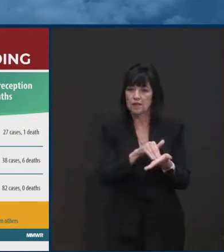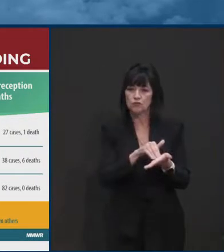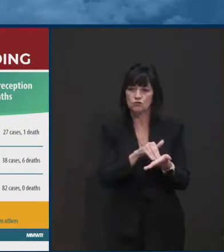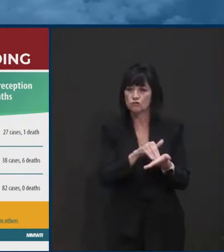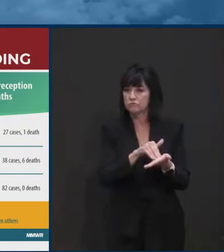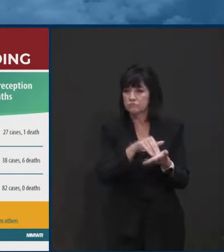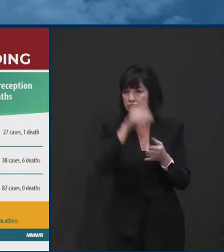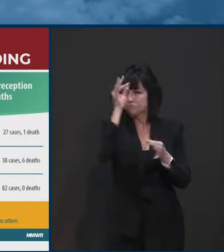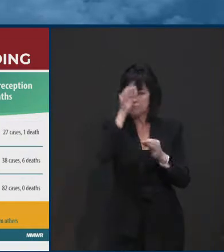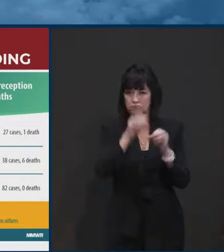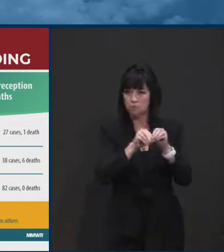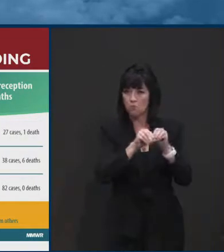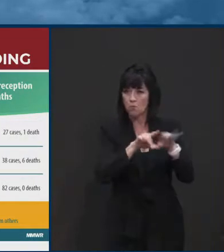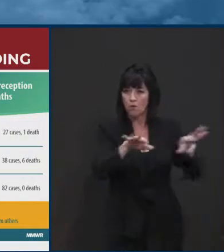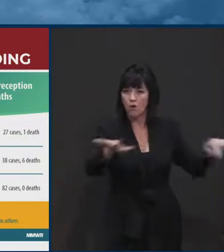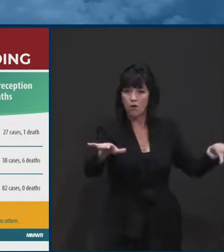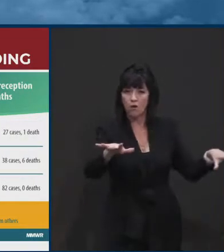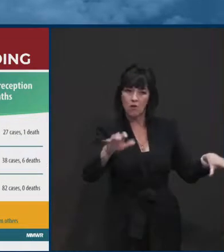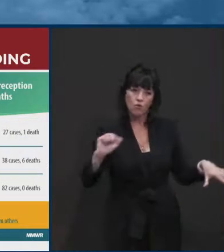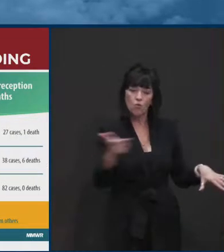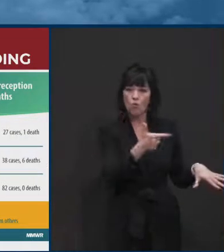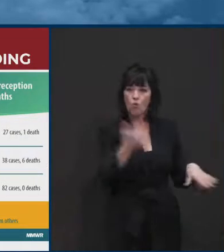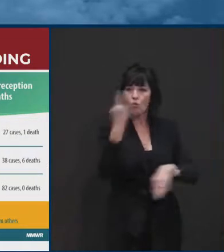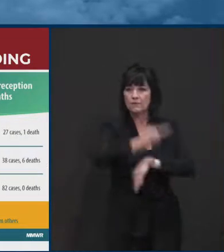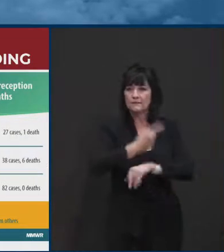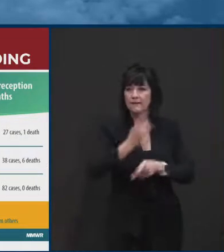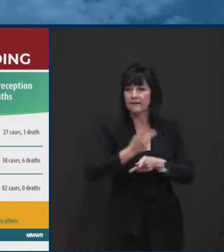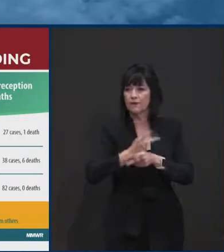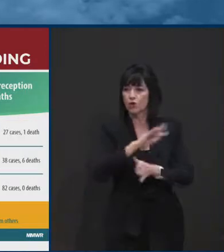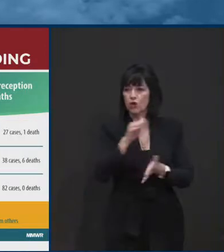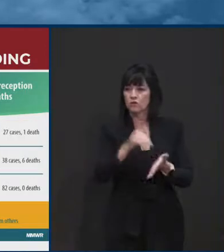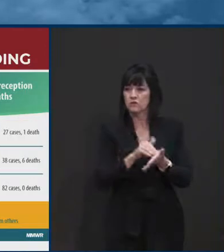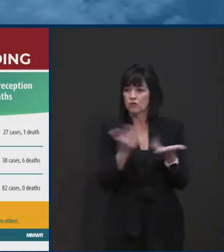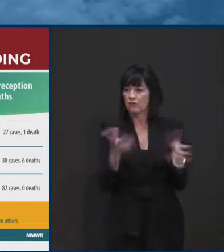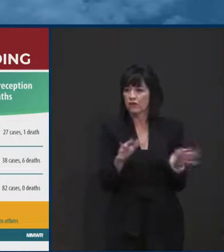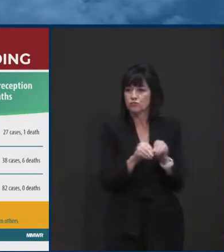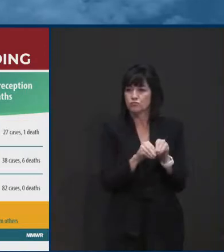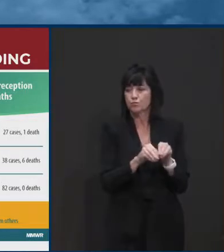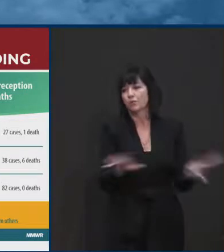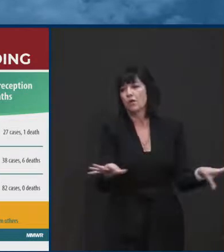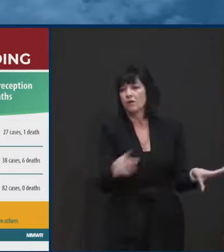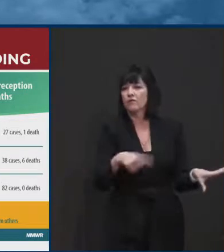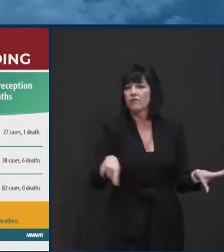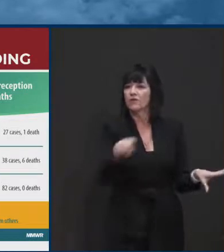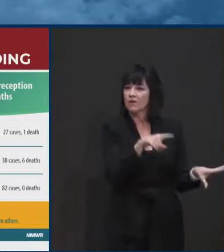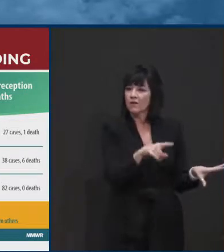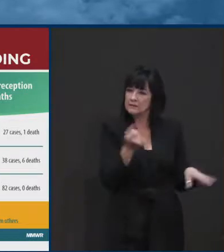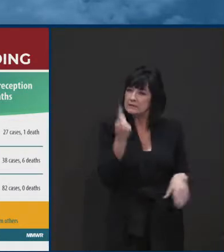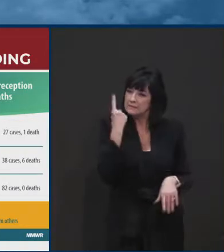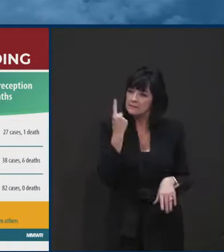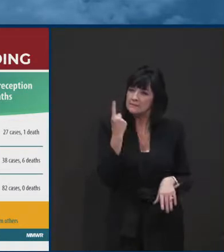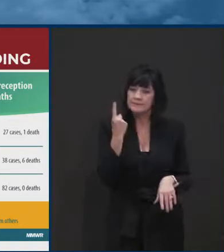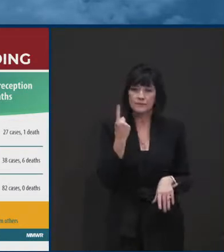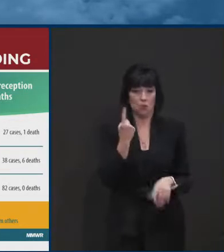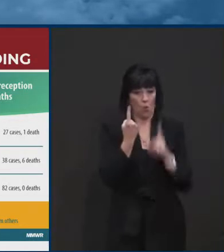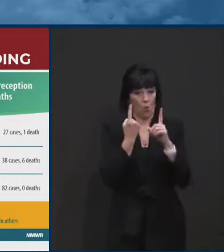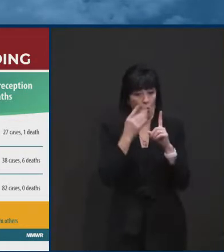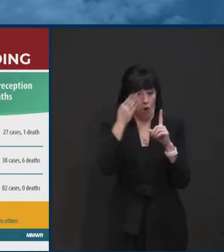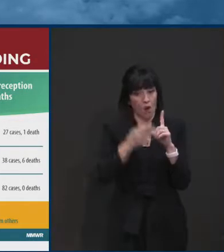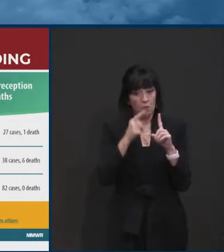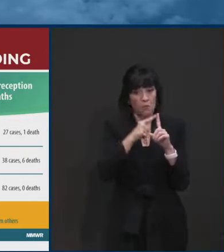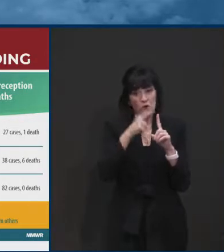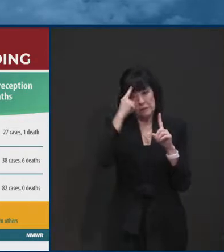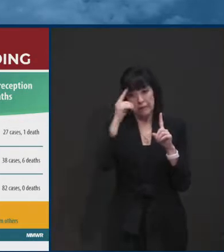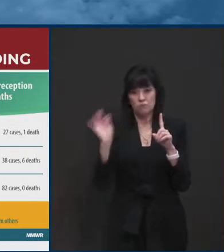gatherings then can, uh, drive a lot more community spread and really, really, um, uh, really